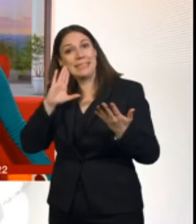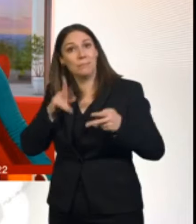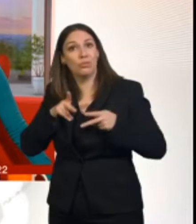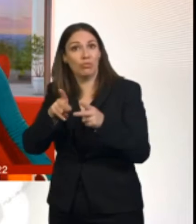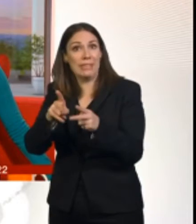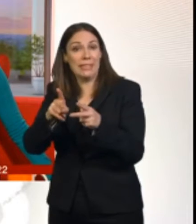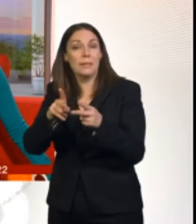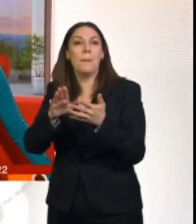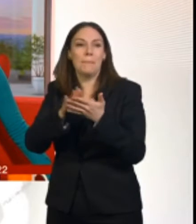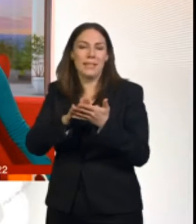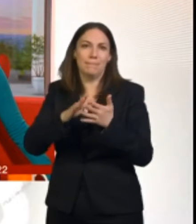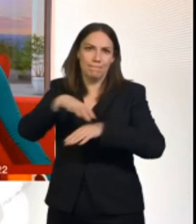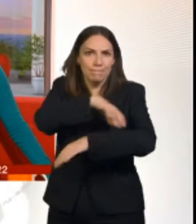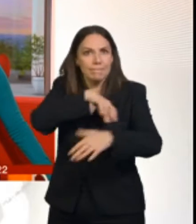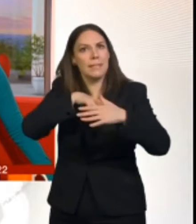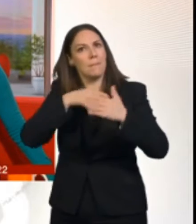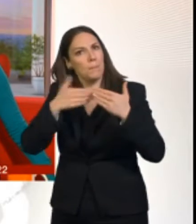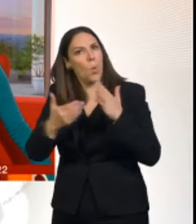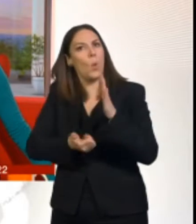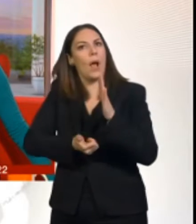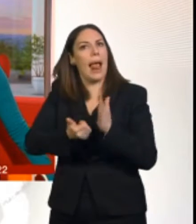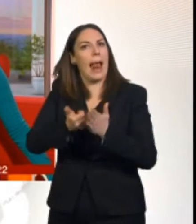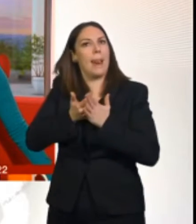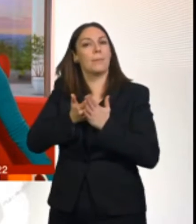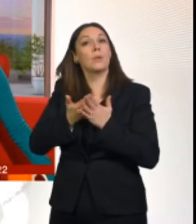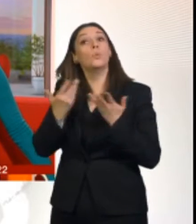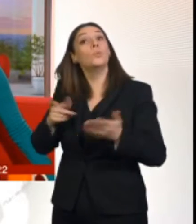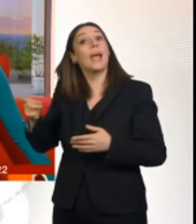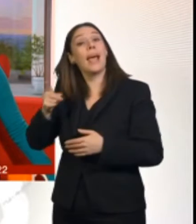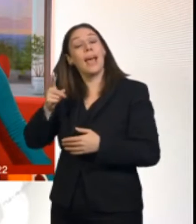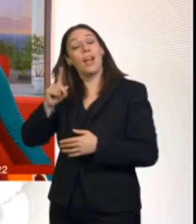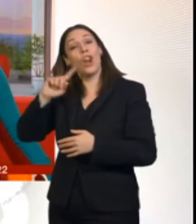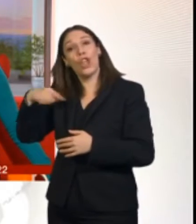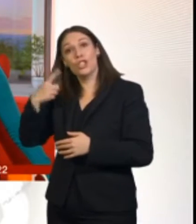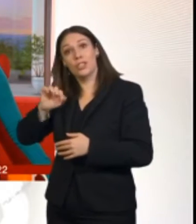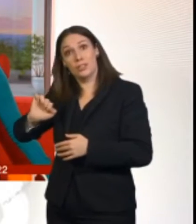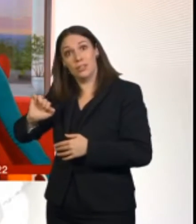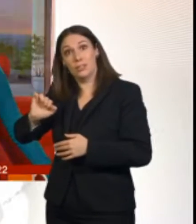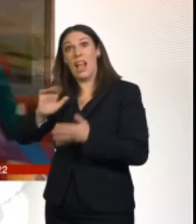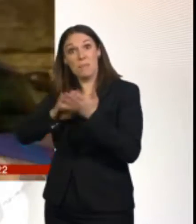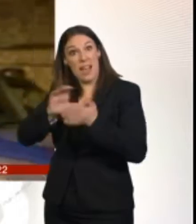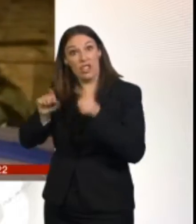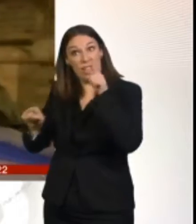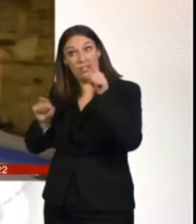London. Graham Satchel takes a look at what's being done both there and in Manchester to tackle this problem.